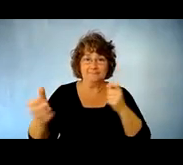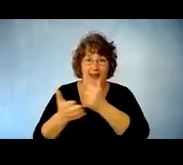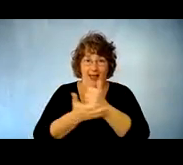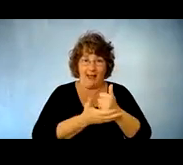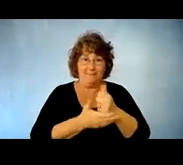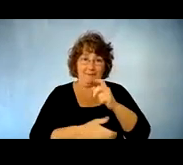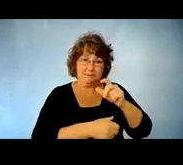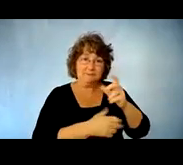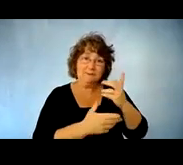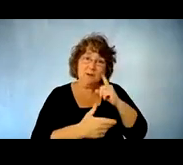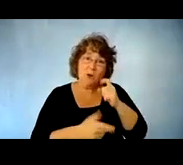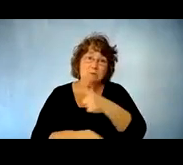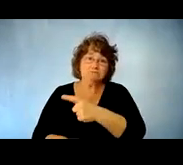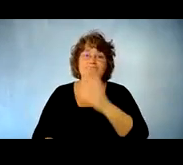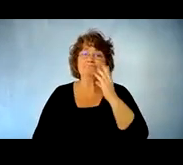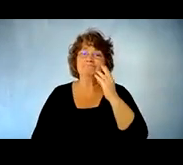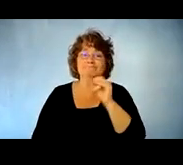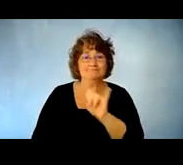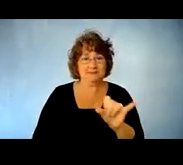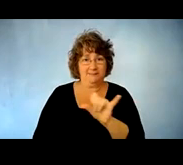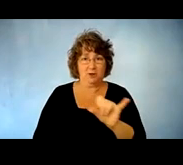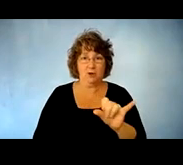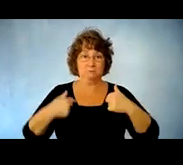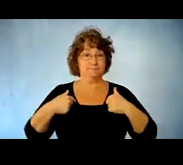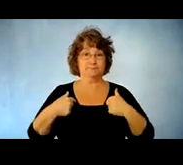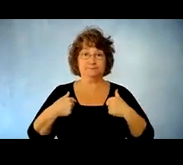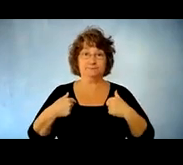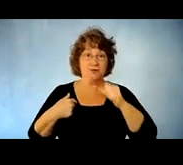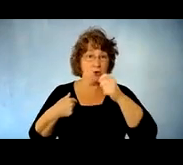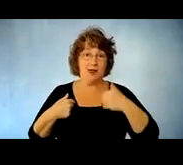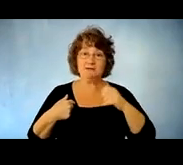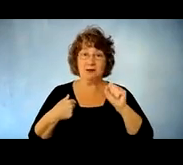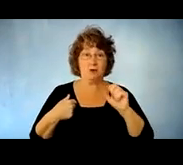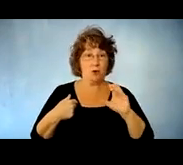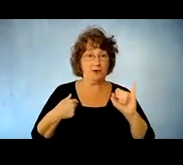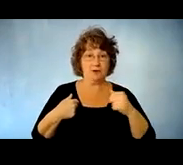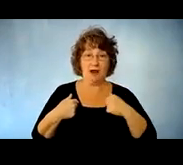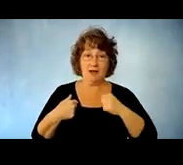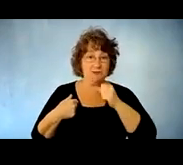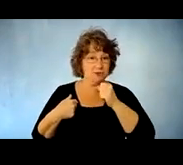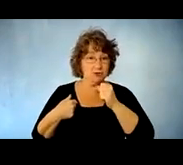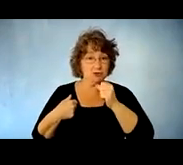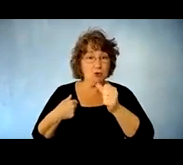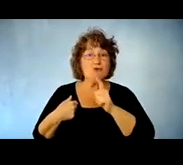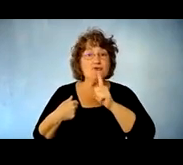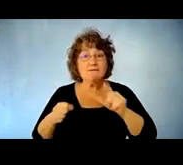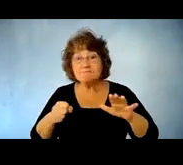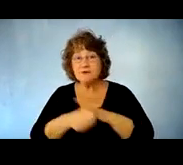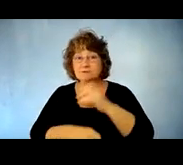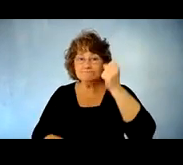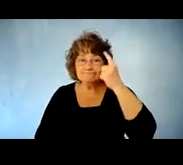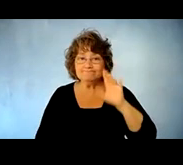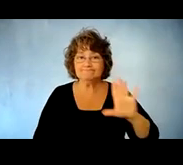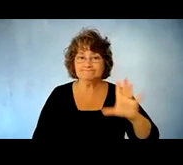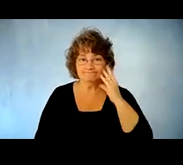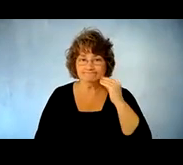role um so hearing it from an individual who's lived it and that has the support of their family is